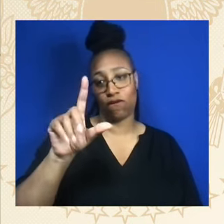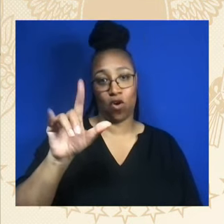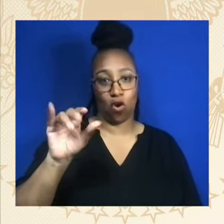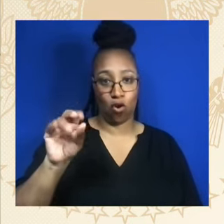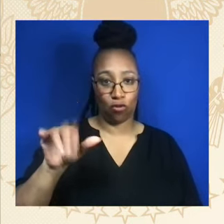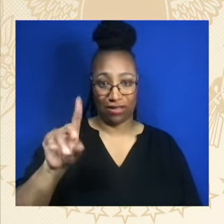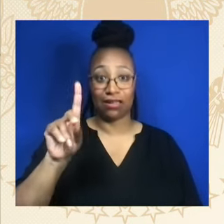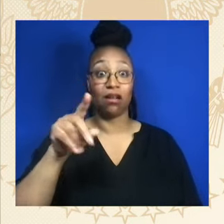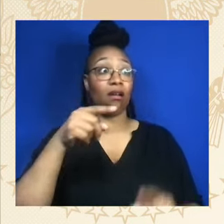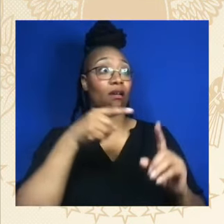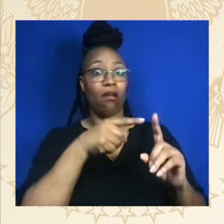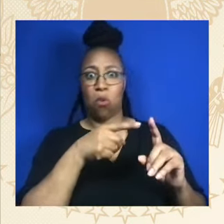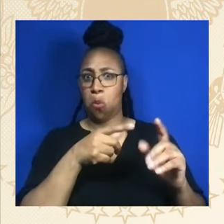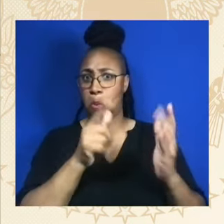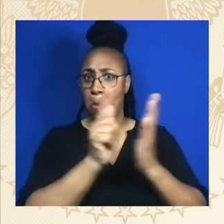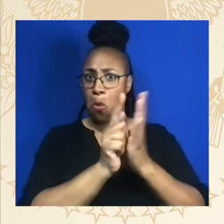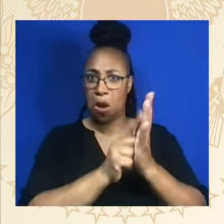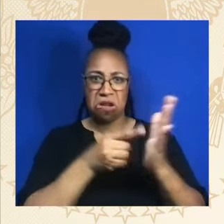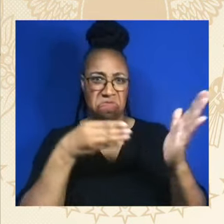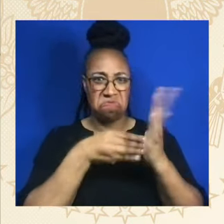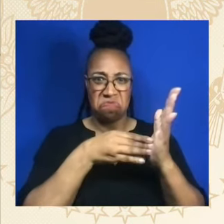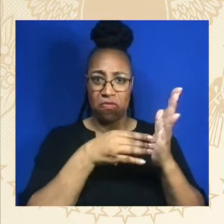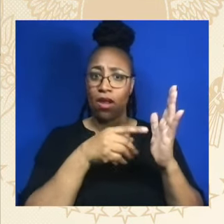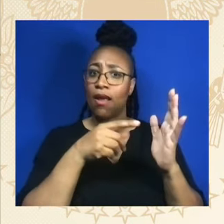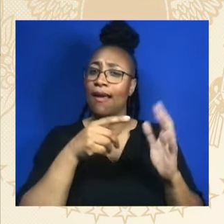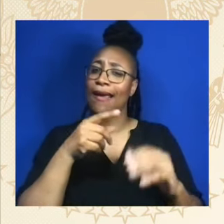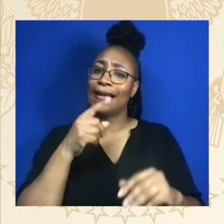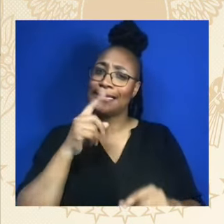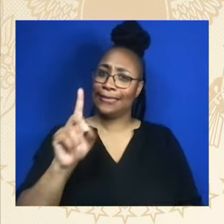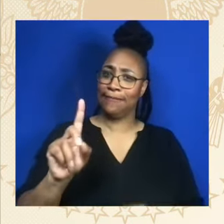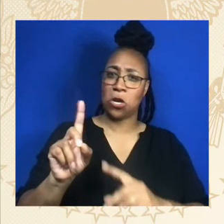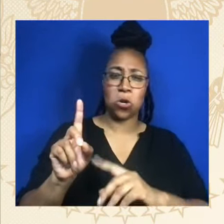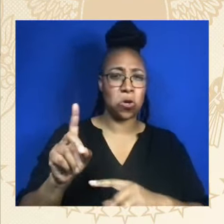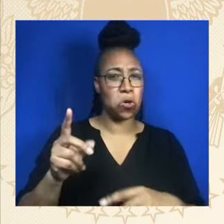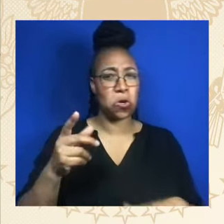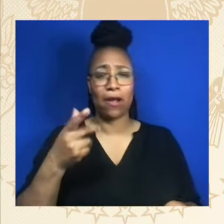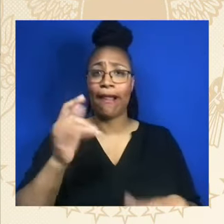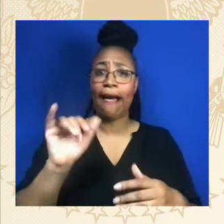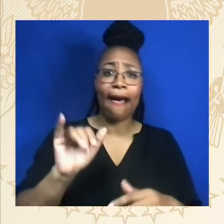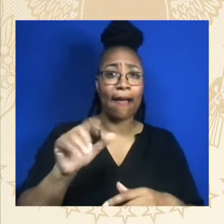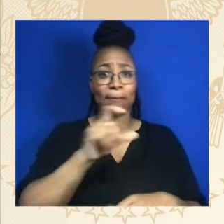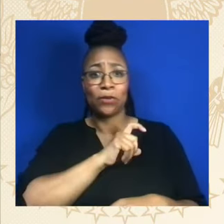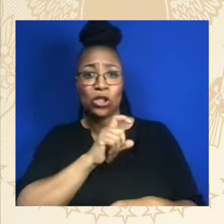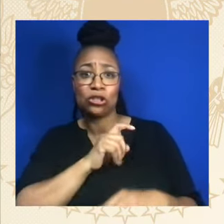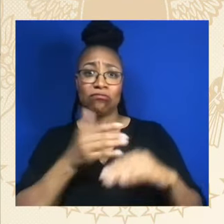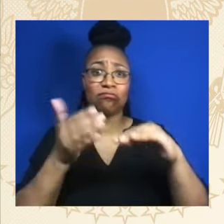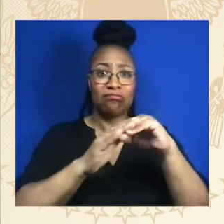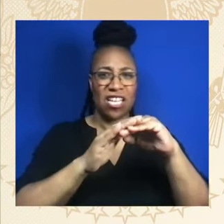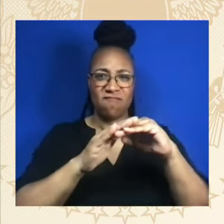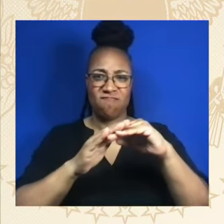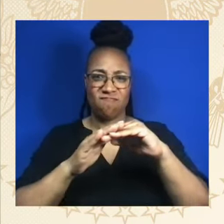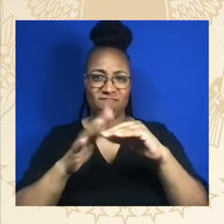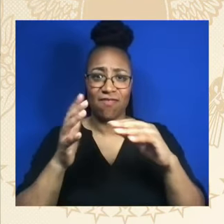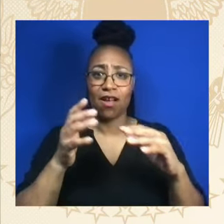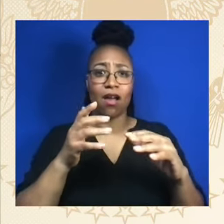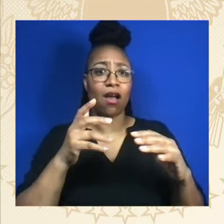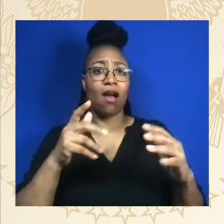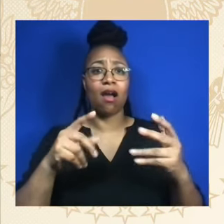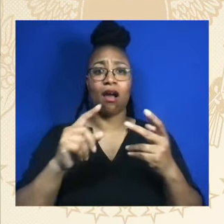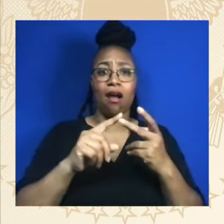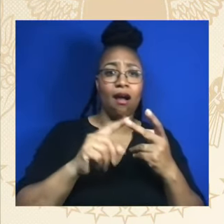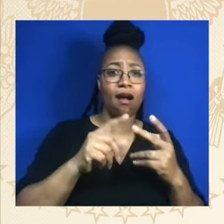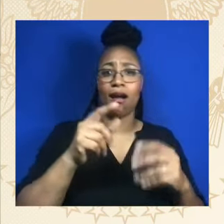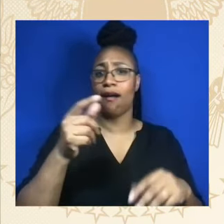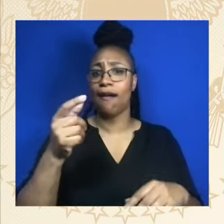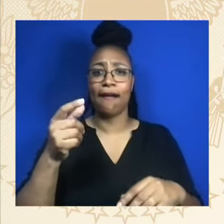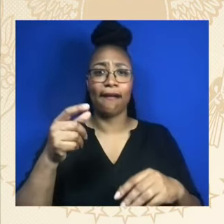chokeholds, greatly restricted no-knock warrants, created a national database for officers' misconduct, and the lightened use of force policies